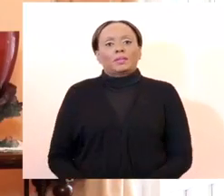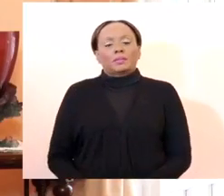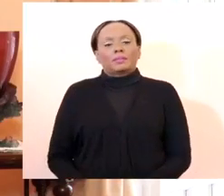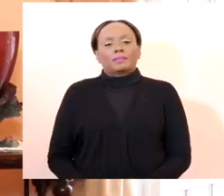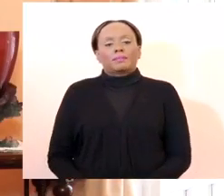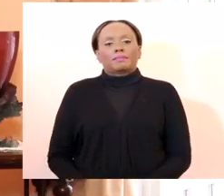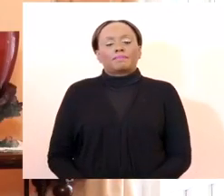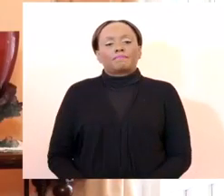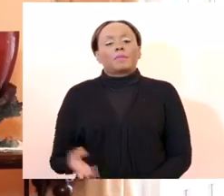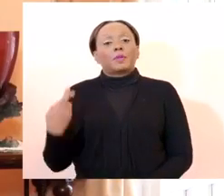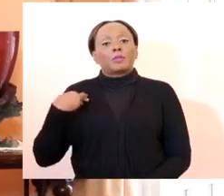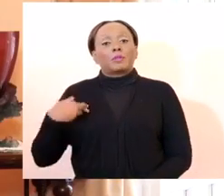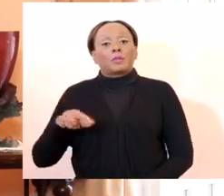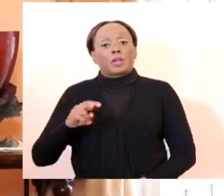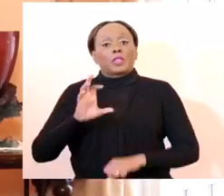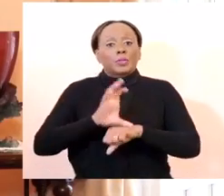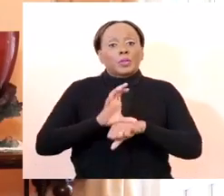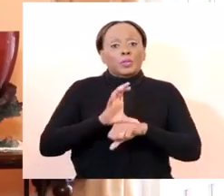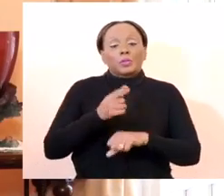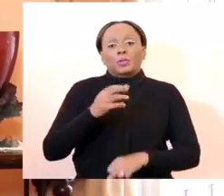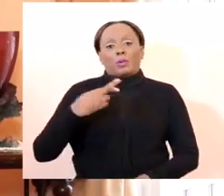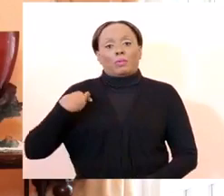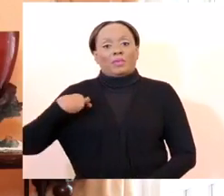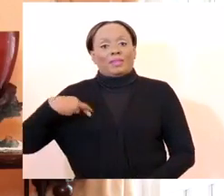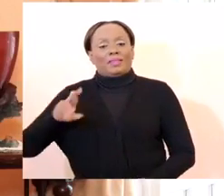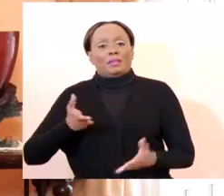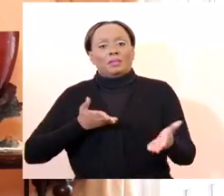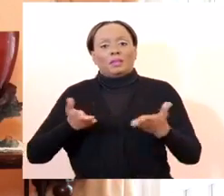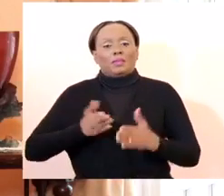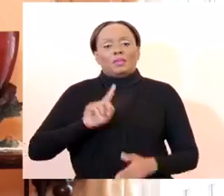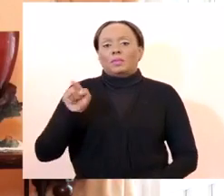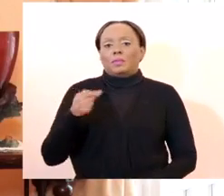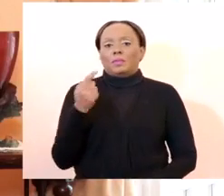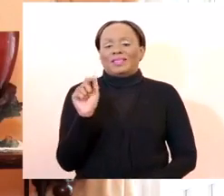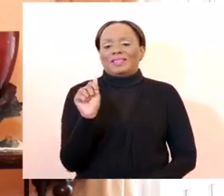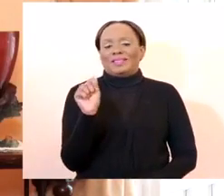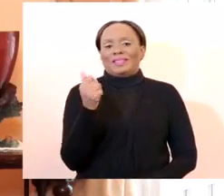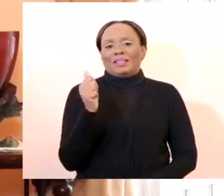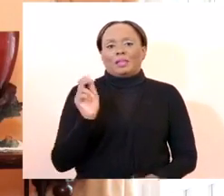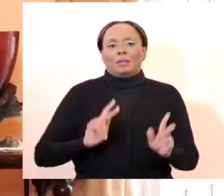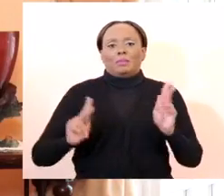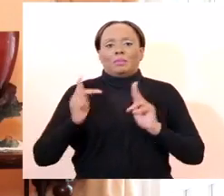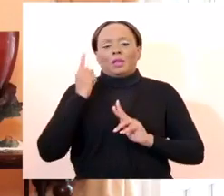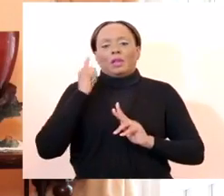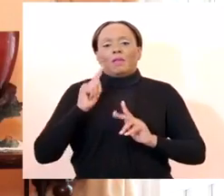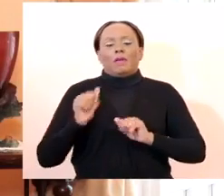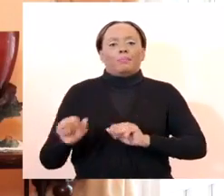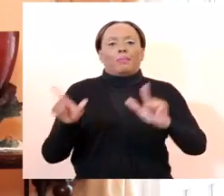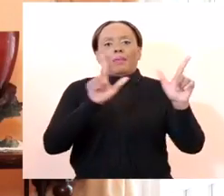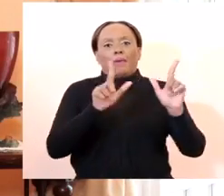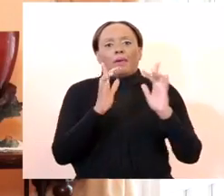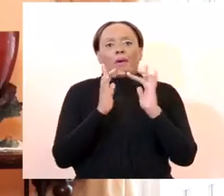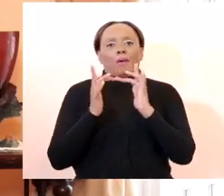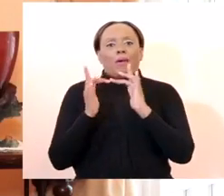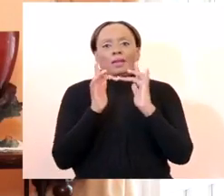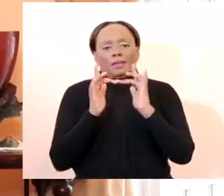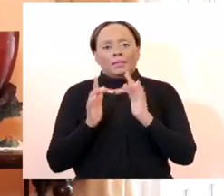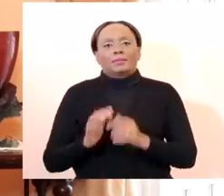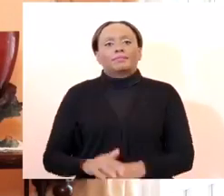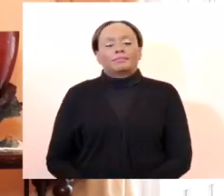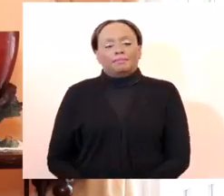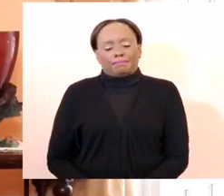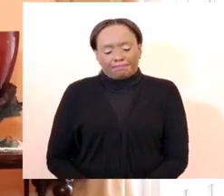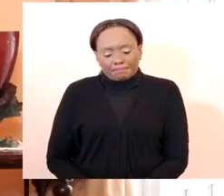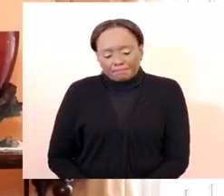religious service, just ten people for the purposes of streaming. In relation to exercise and